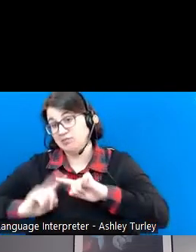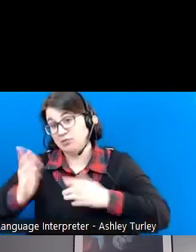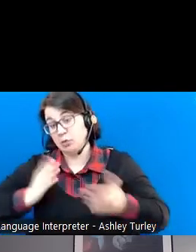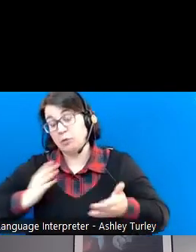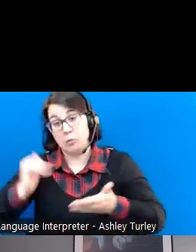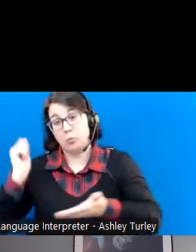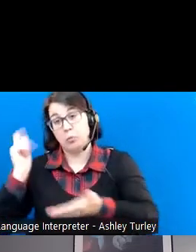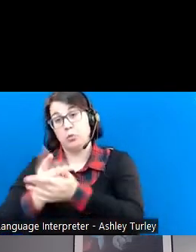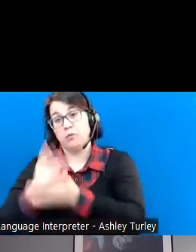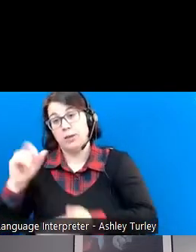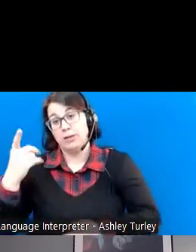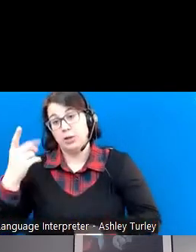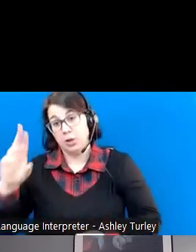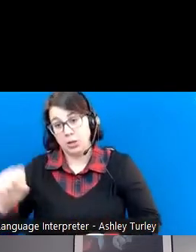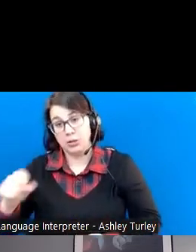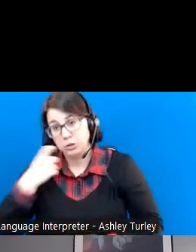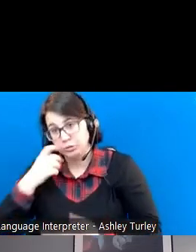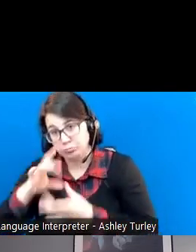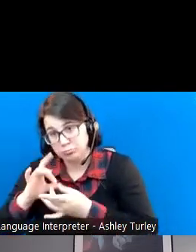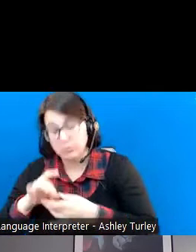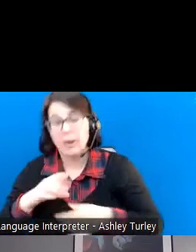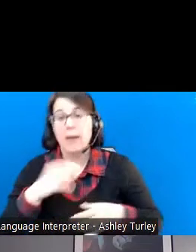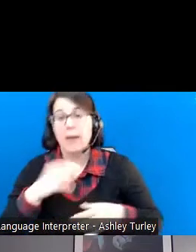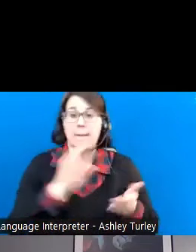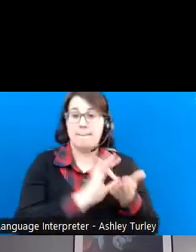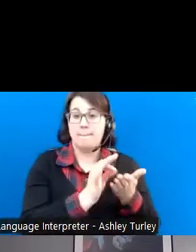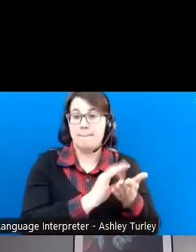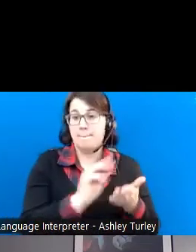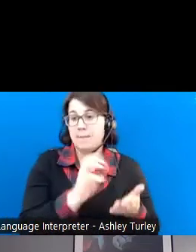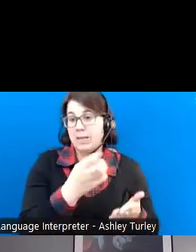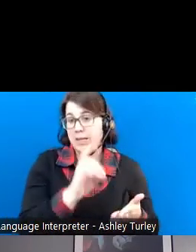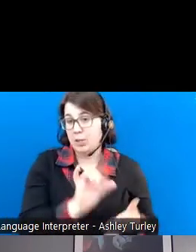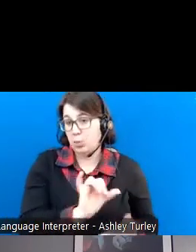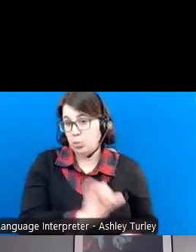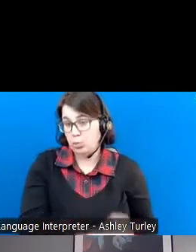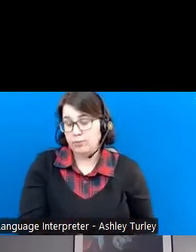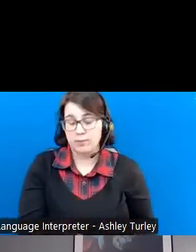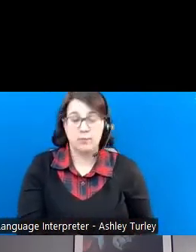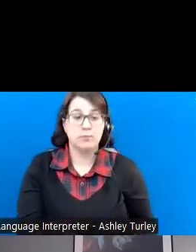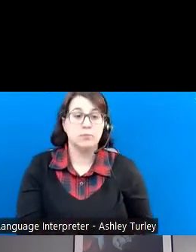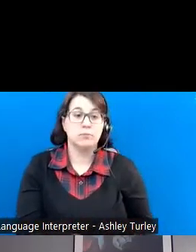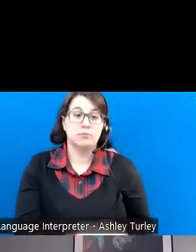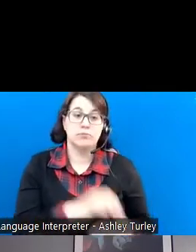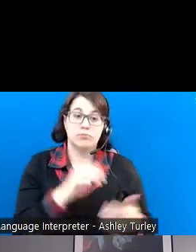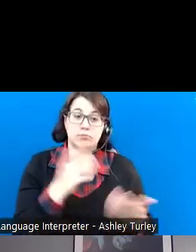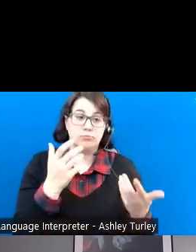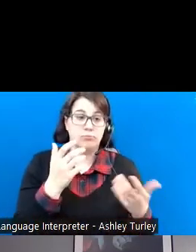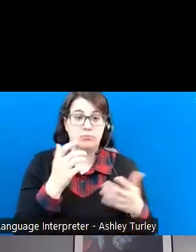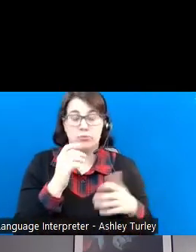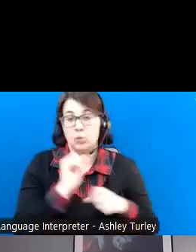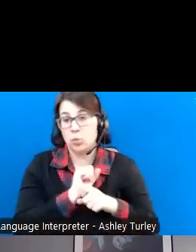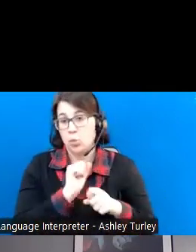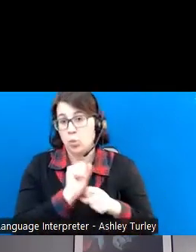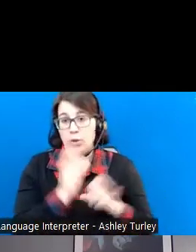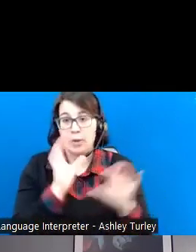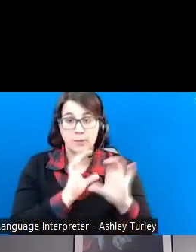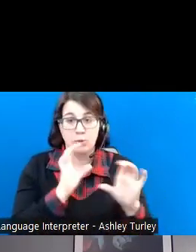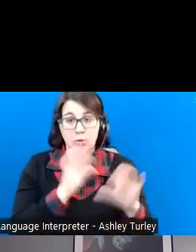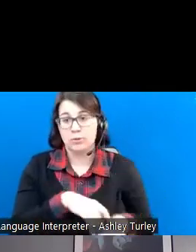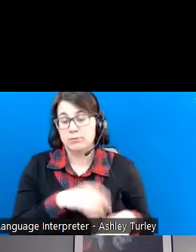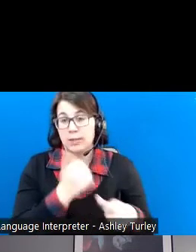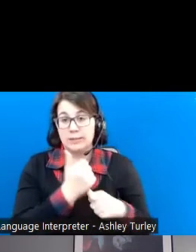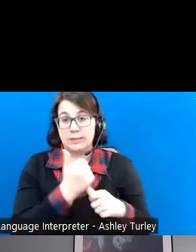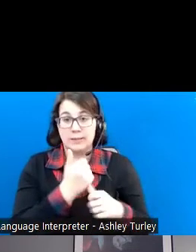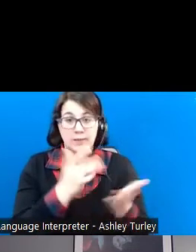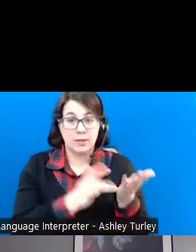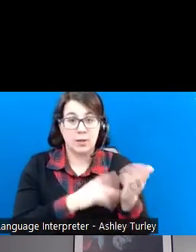we were just talking about, but also through Medicaid as well. And these services can be training, career explorations, assistive technology, customized